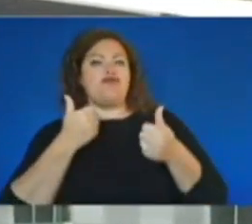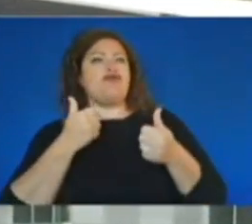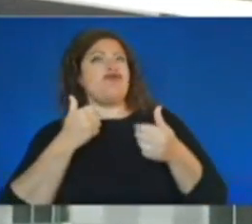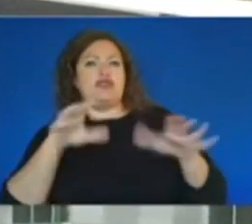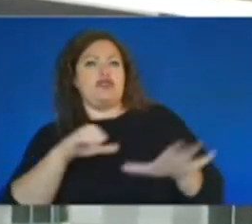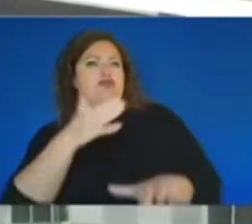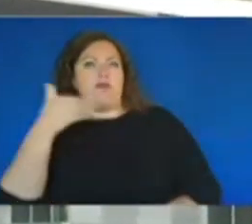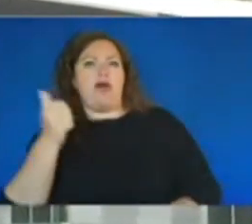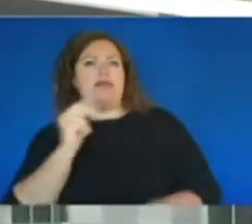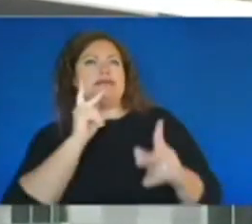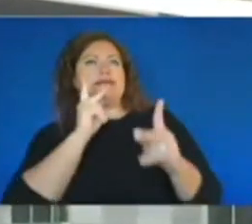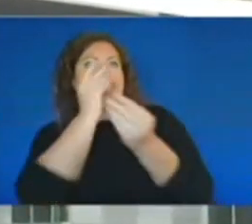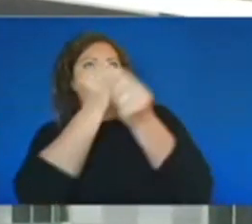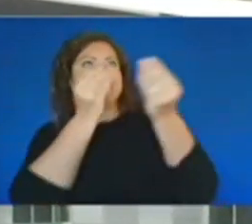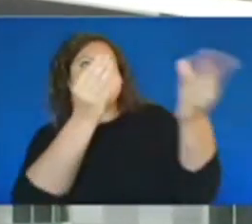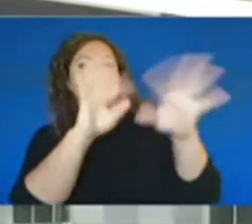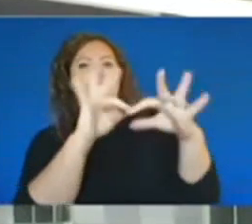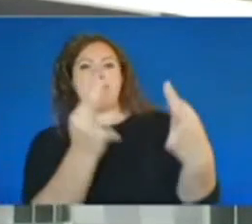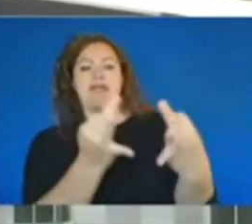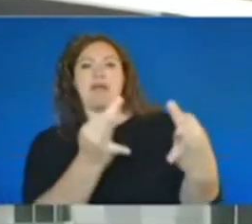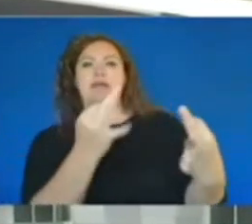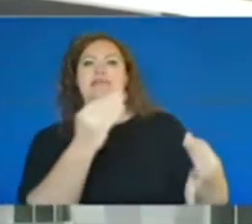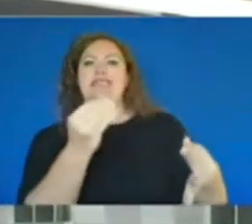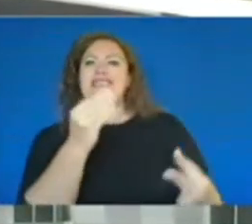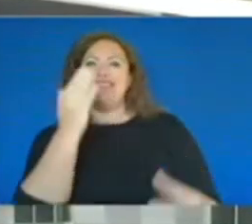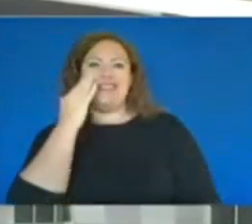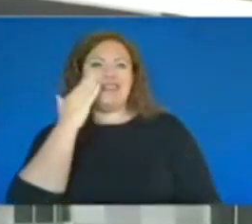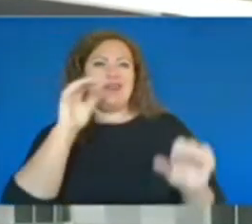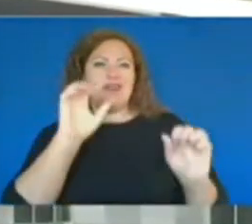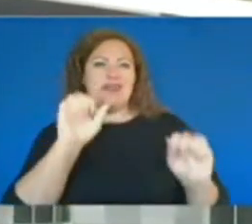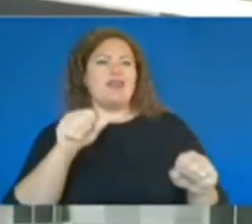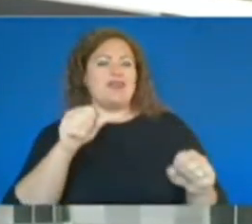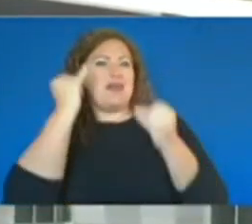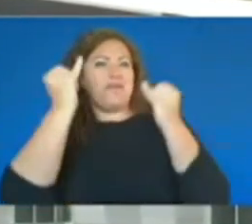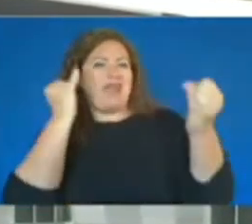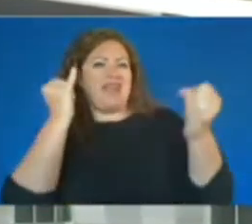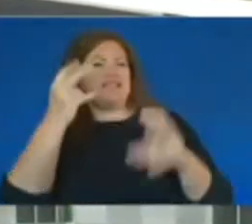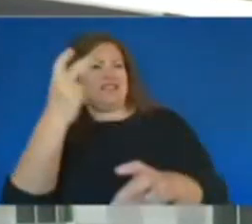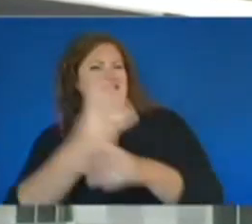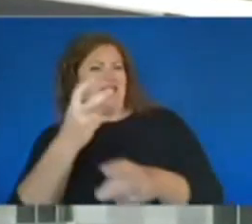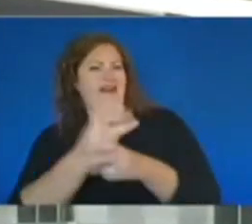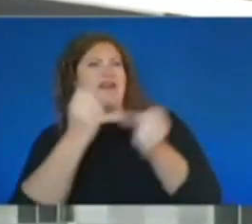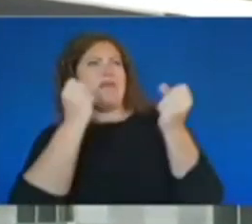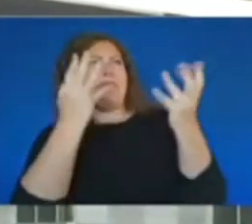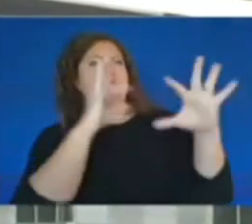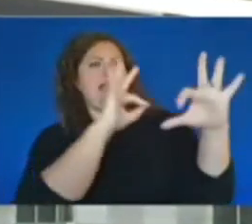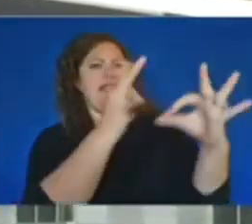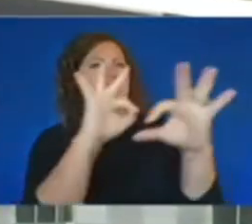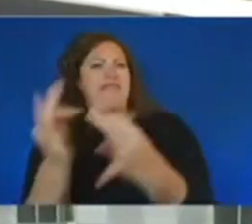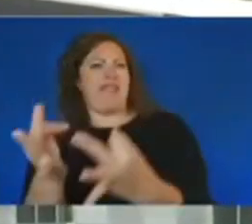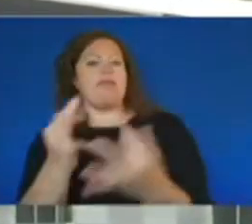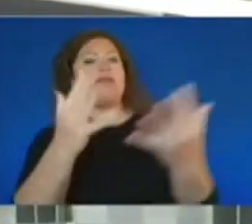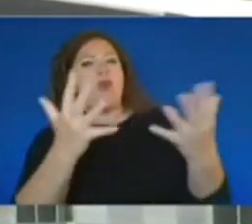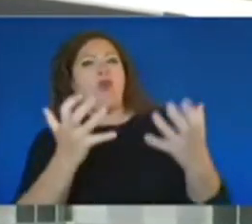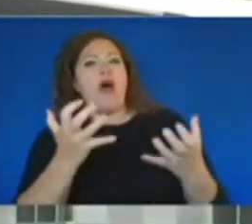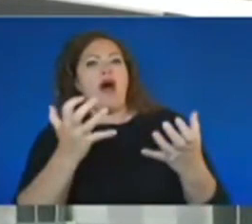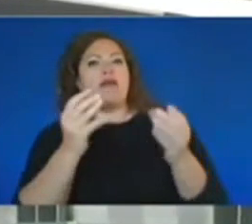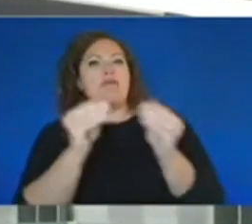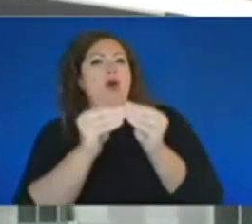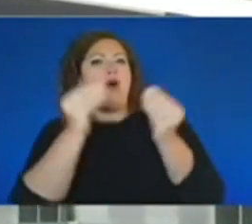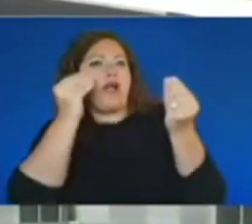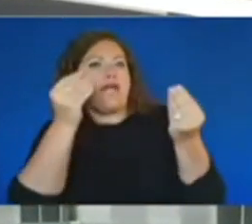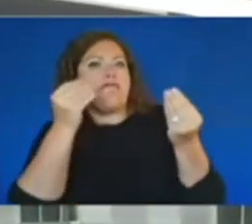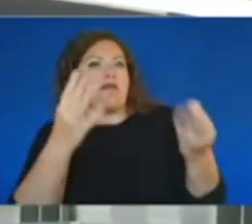As you can imagine, sometimes it's difficult when we have multiple families. They all want to be contacted on different schedules. Some families want to hear from us routinely,